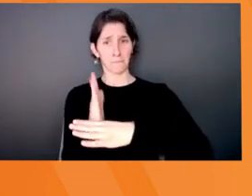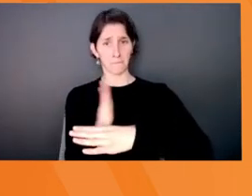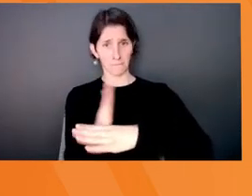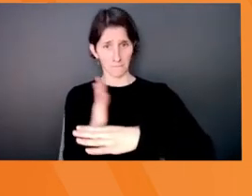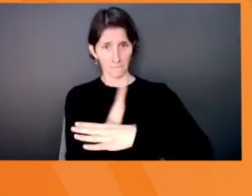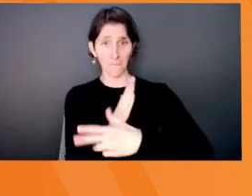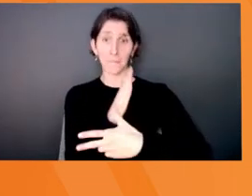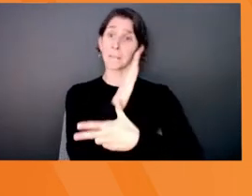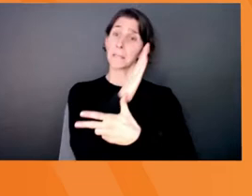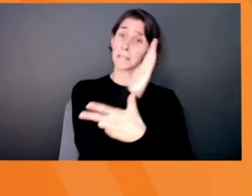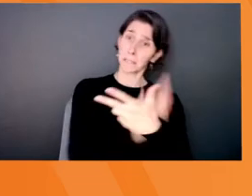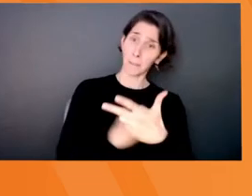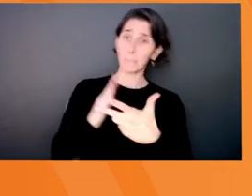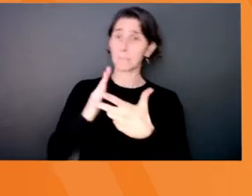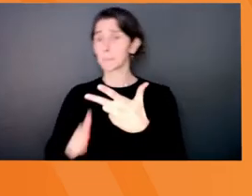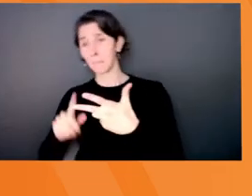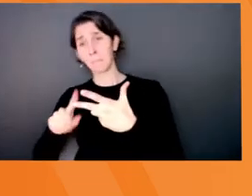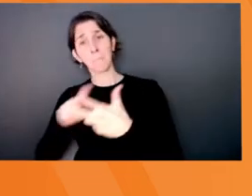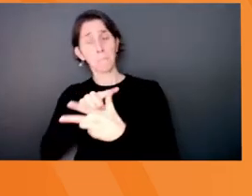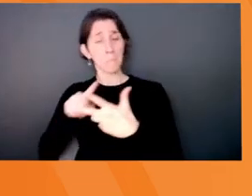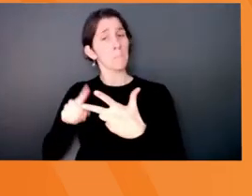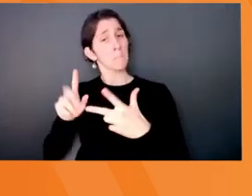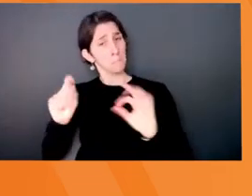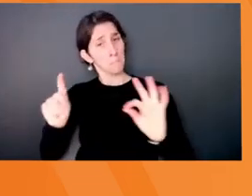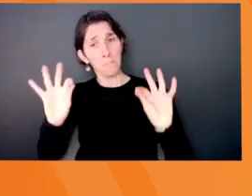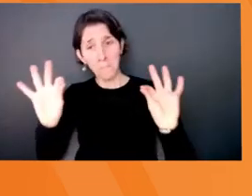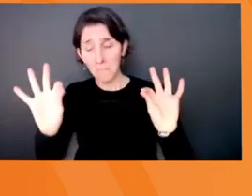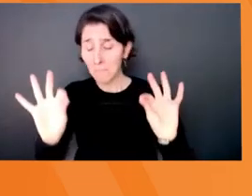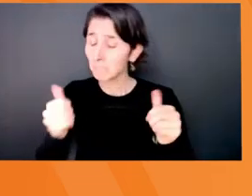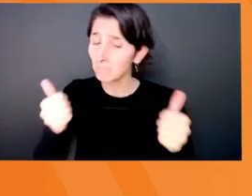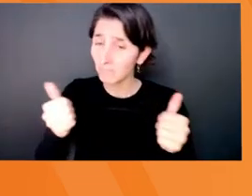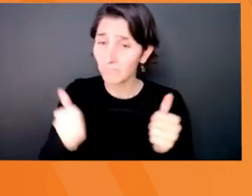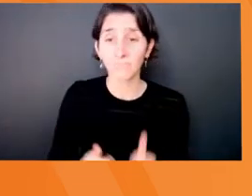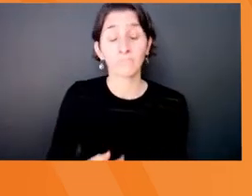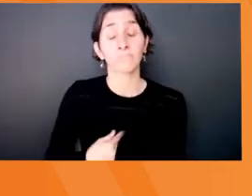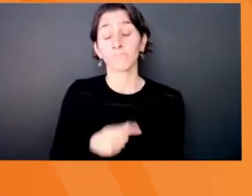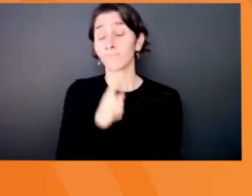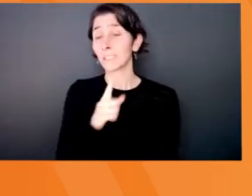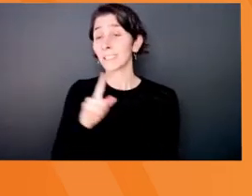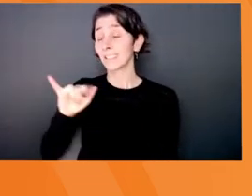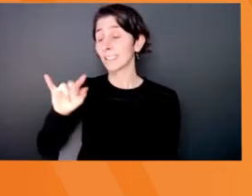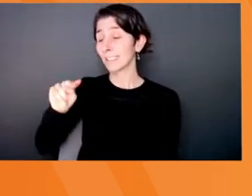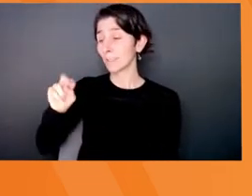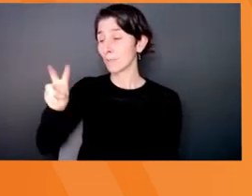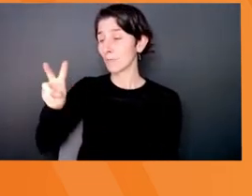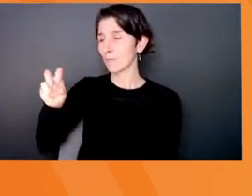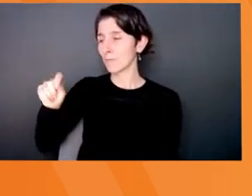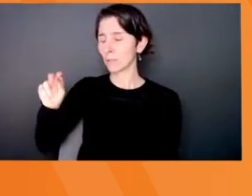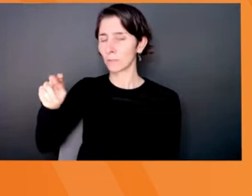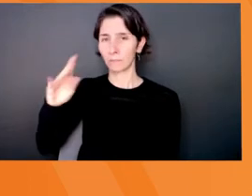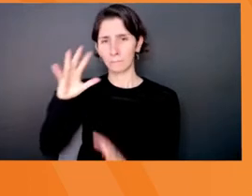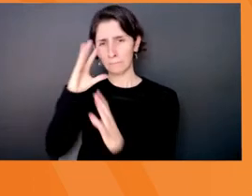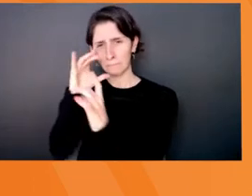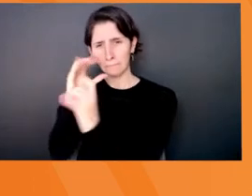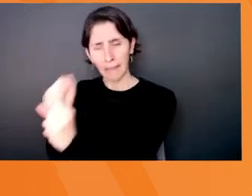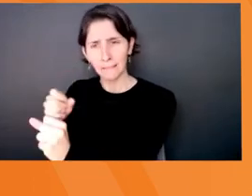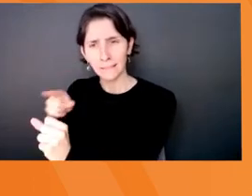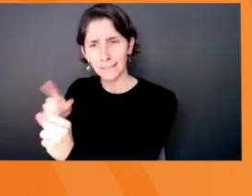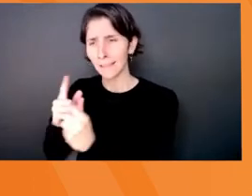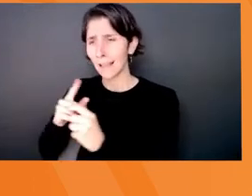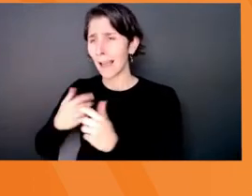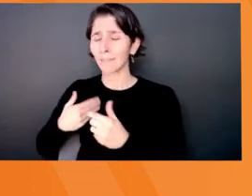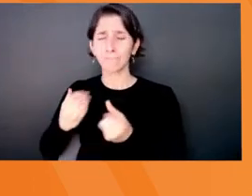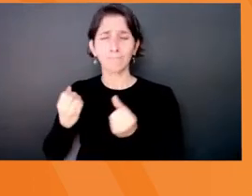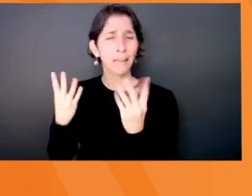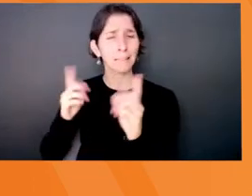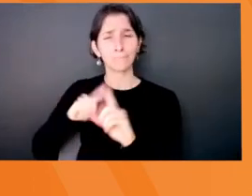and some advanced. So great. Hopefully, I think innovation is such an interesting world because there's all different ways we can approach it. So even if you're in